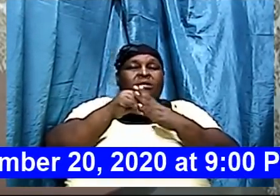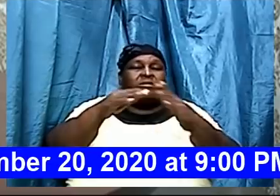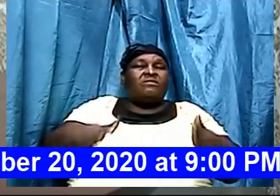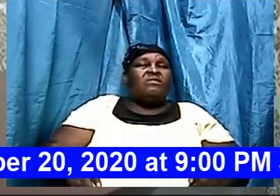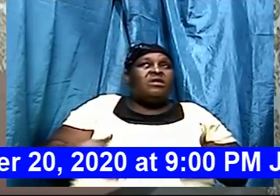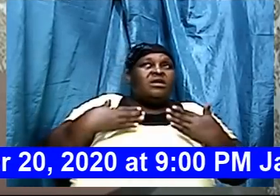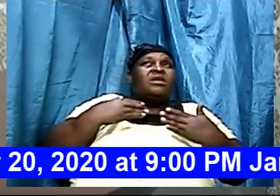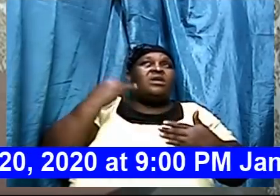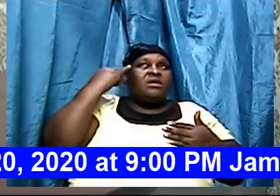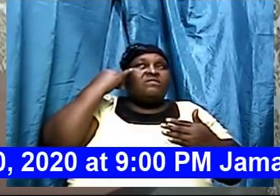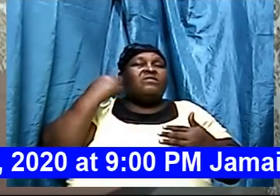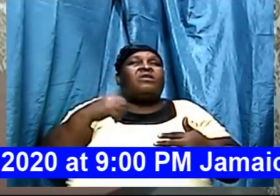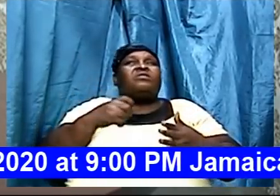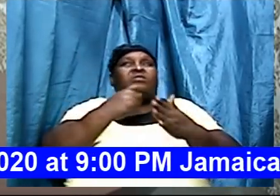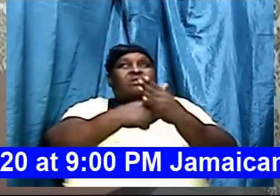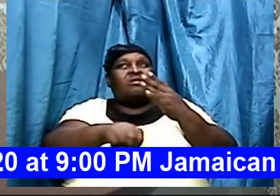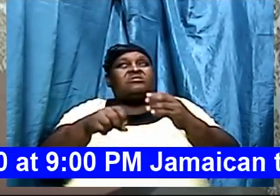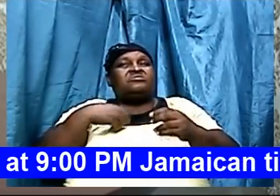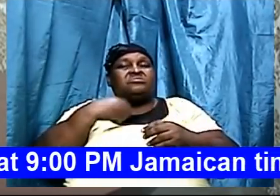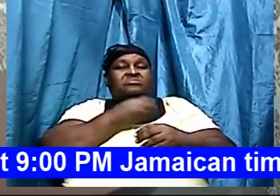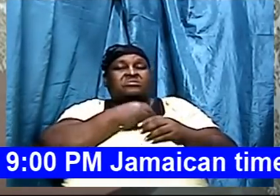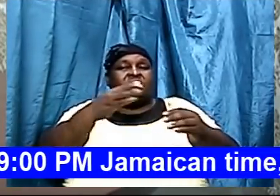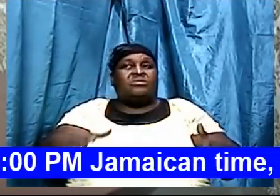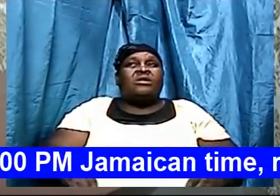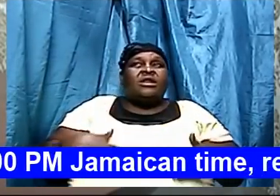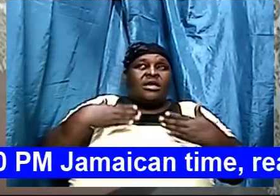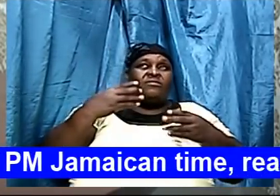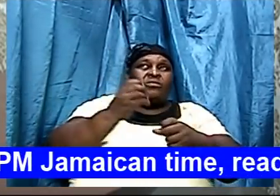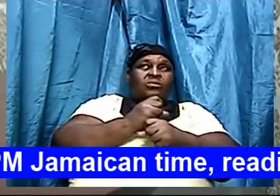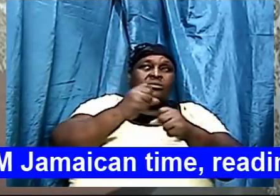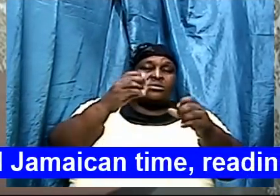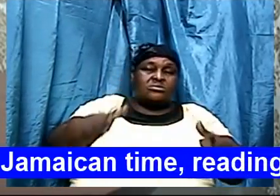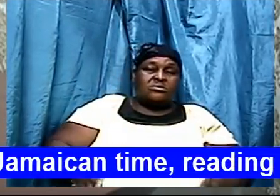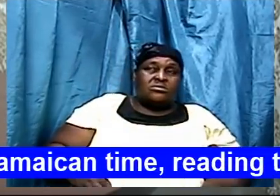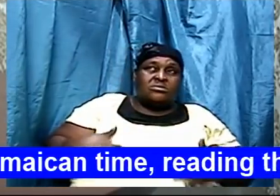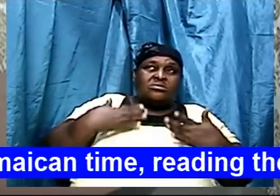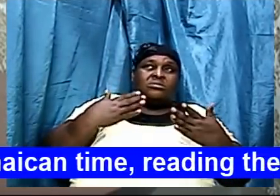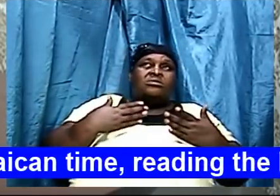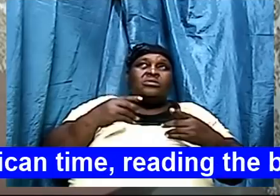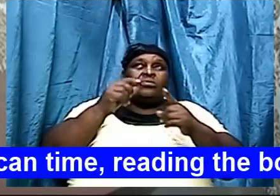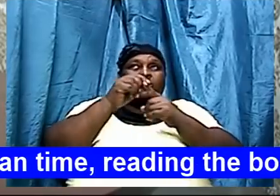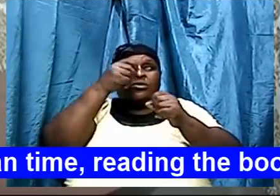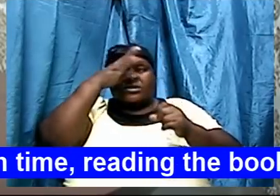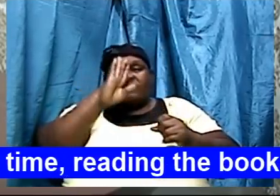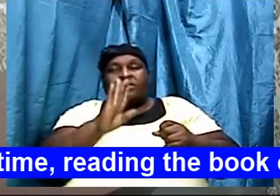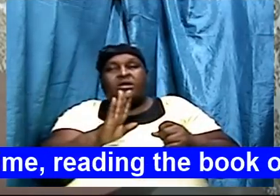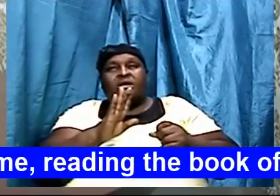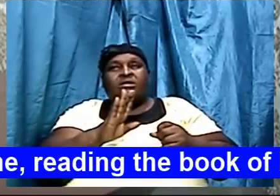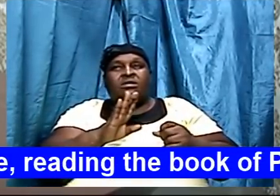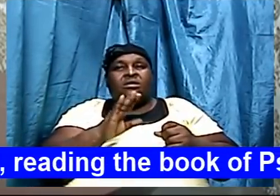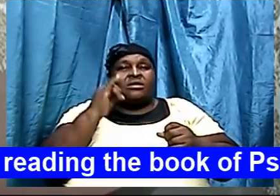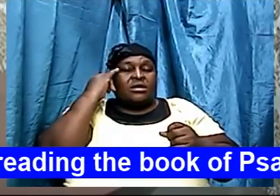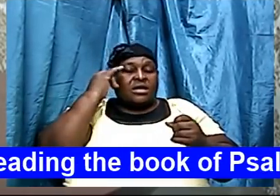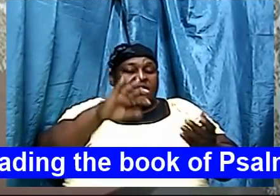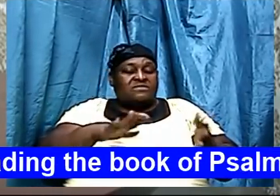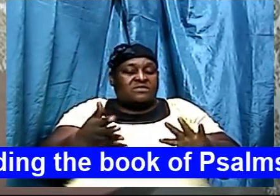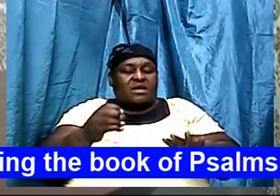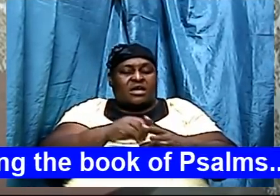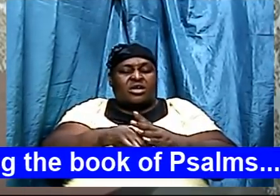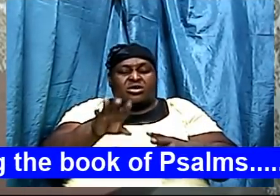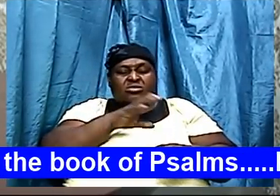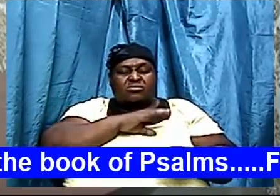going to cost us our lives we hold on to the word of God because if we die in Christ we have not died